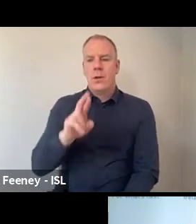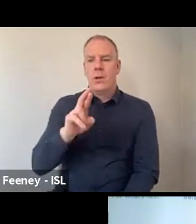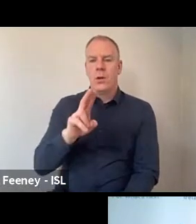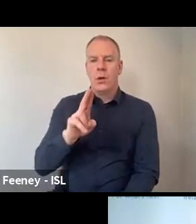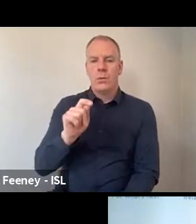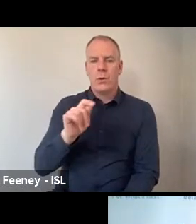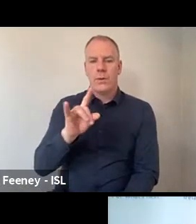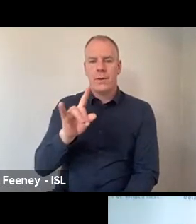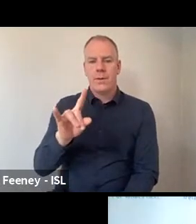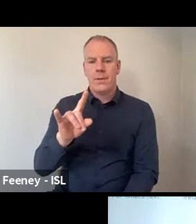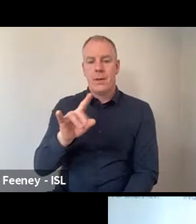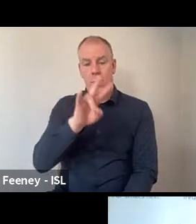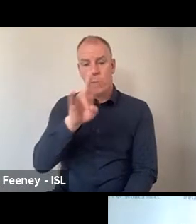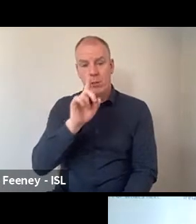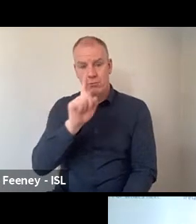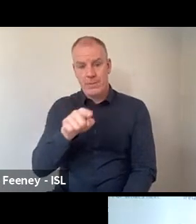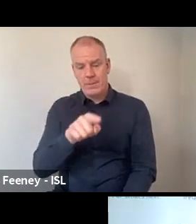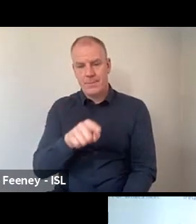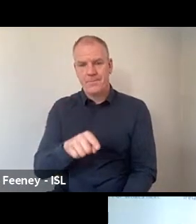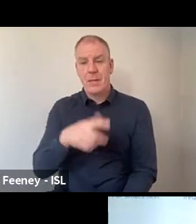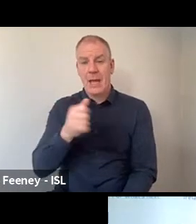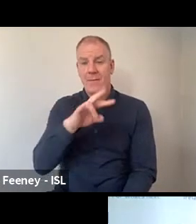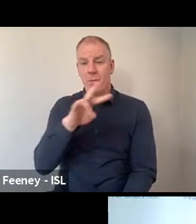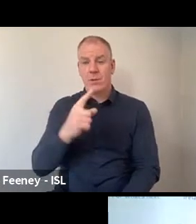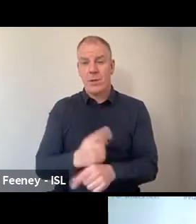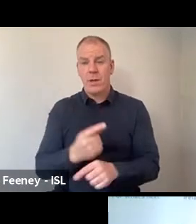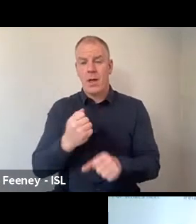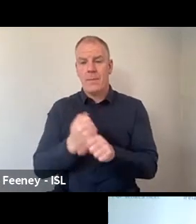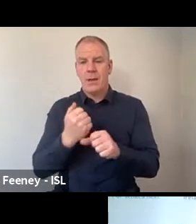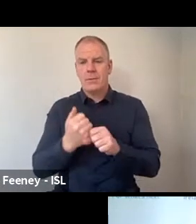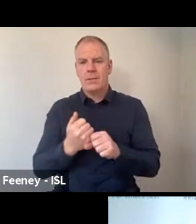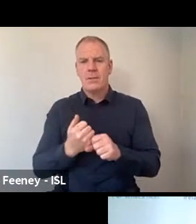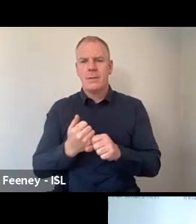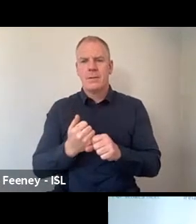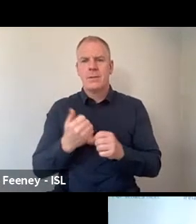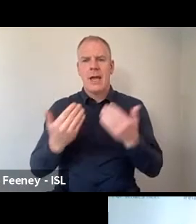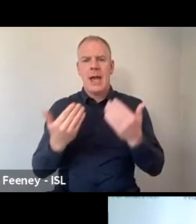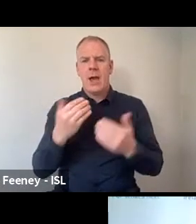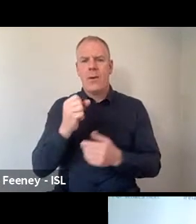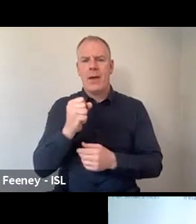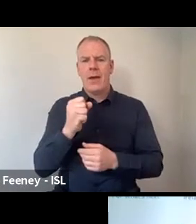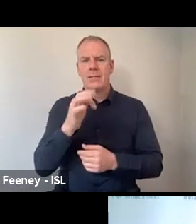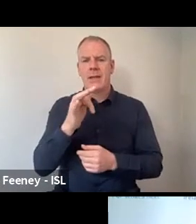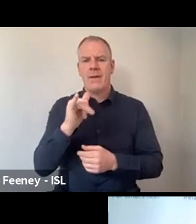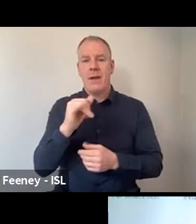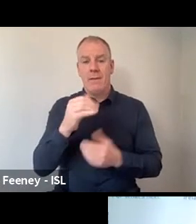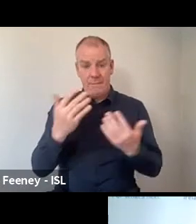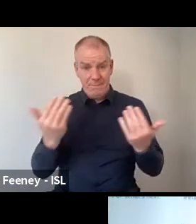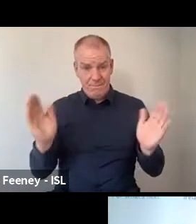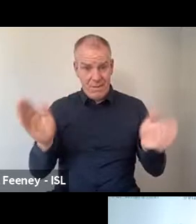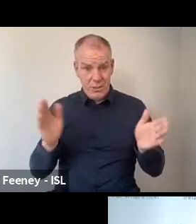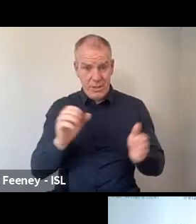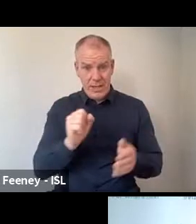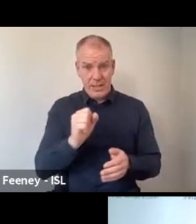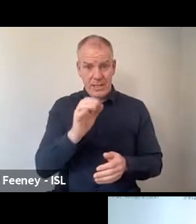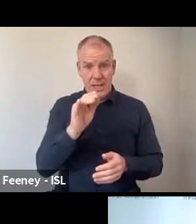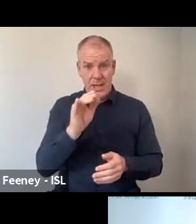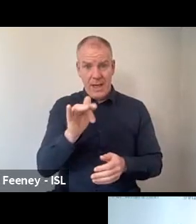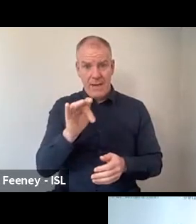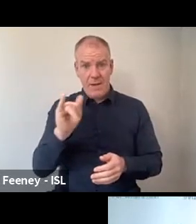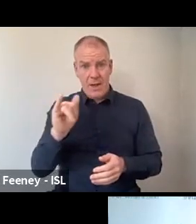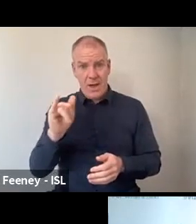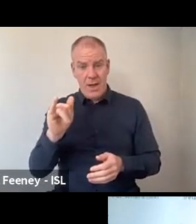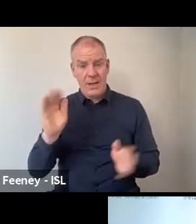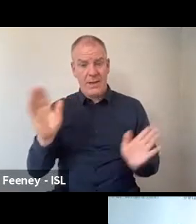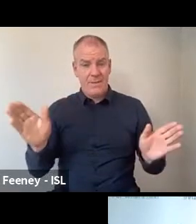into a question here. There is a question about has SFI consulted with the public in terms of how we allocate